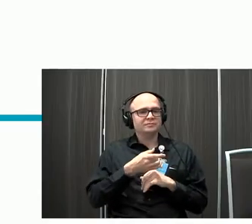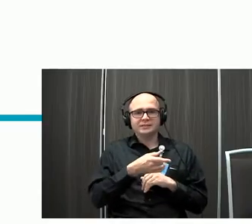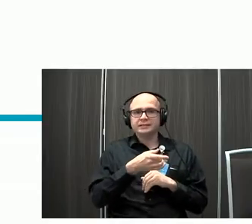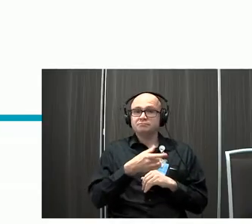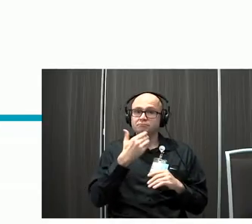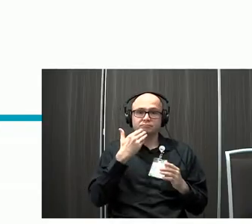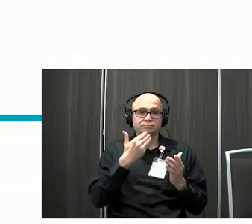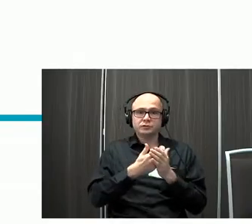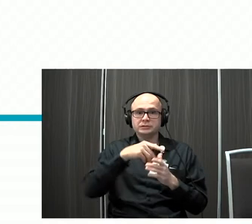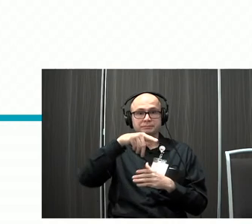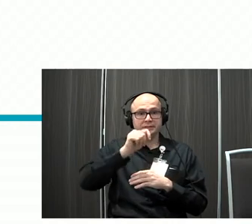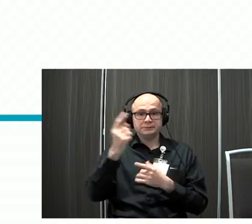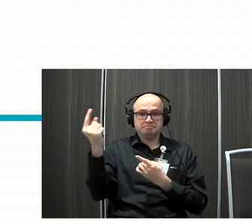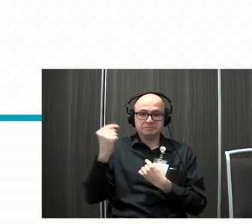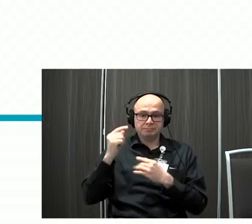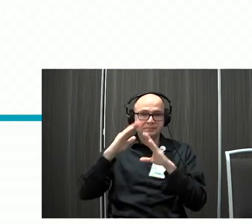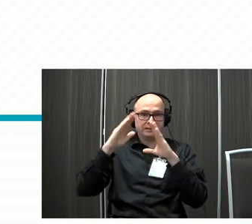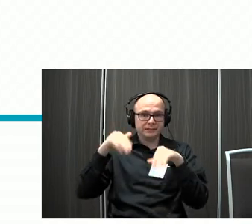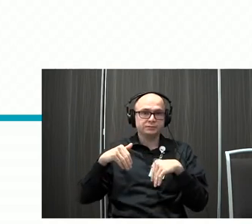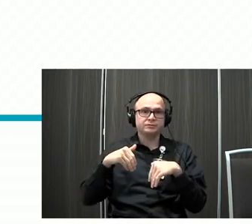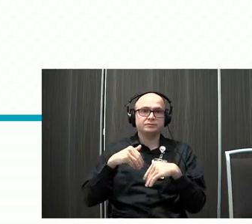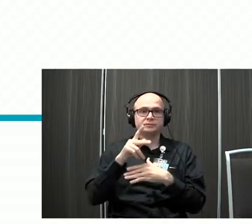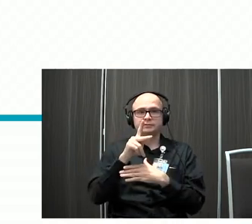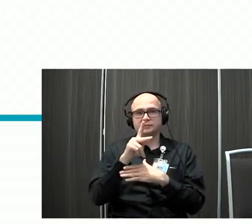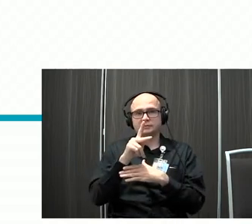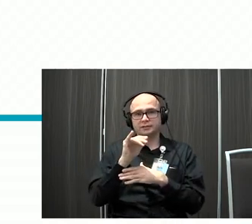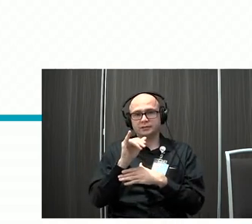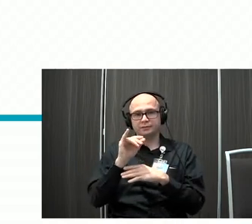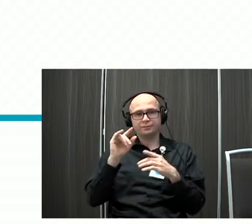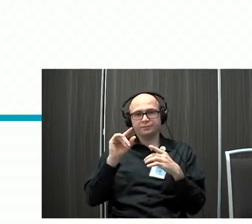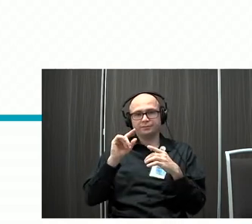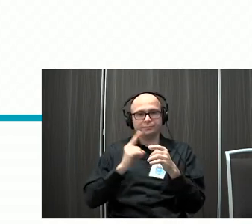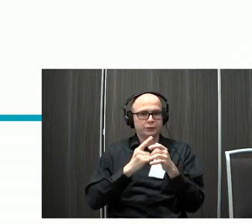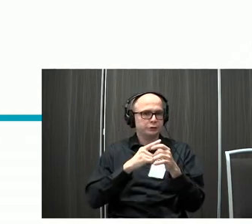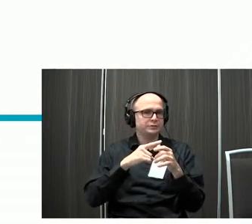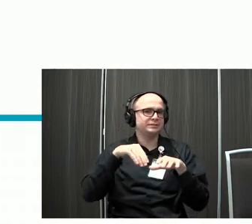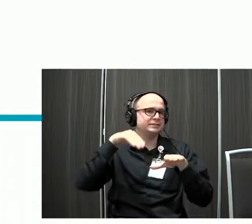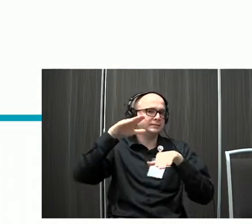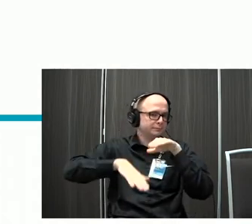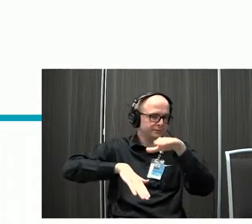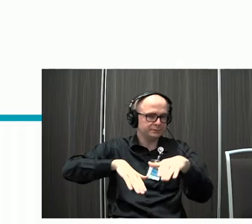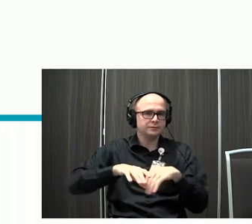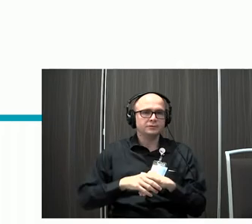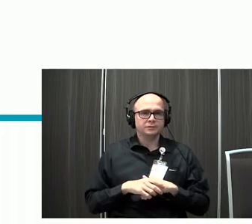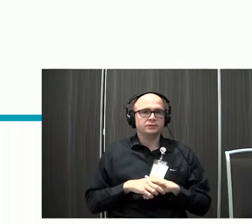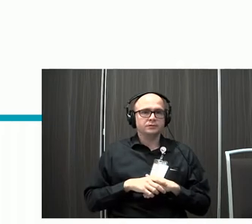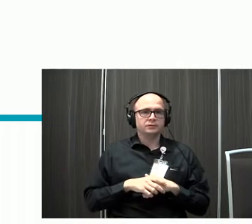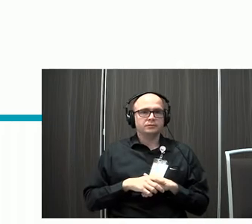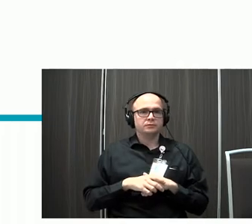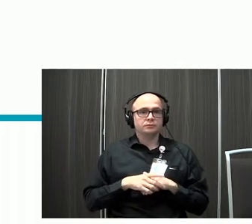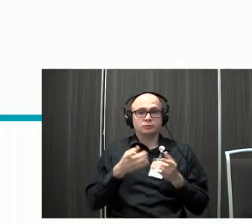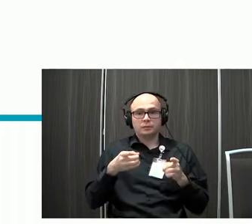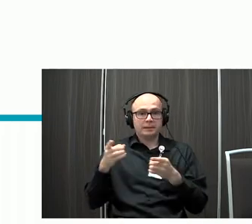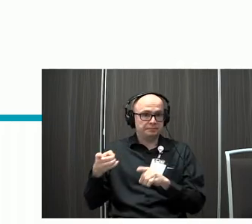pretty great PT that came to the house through, um, Kentucky's first steps. Um, and so a lot of the, um, things that